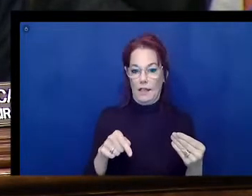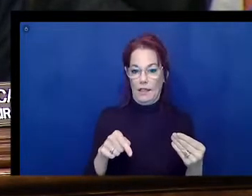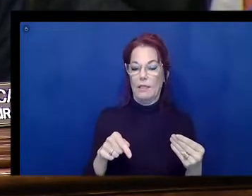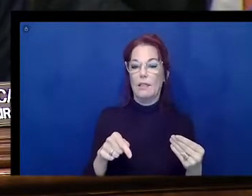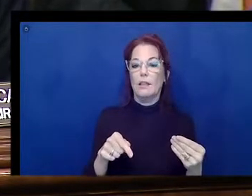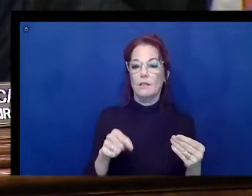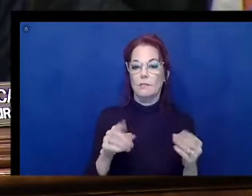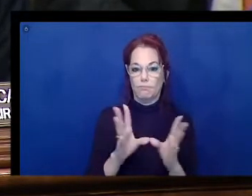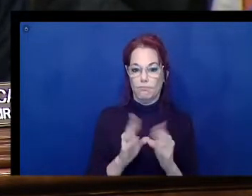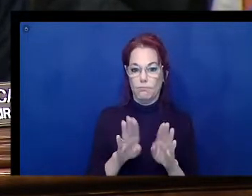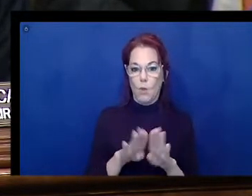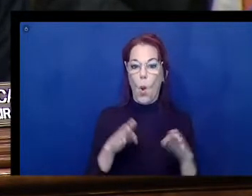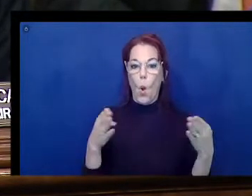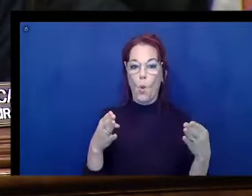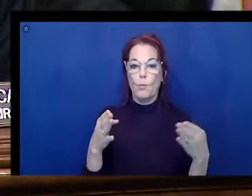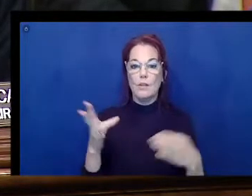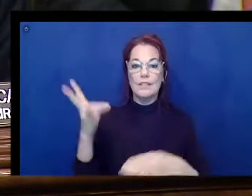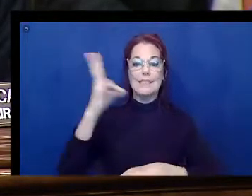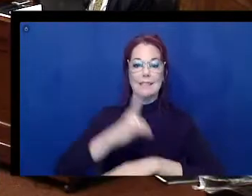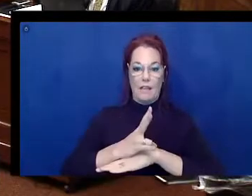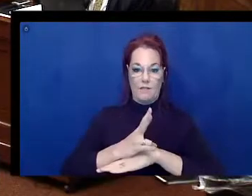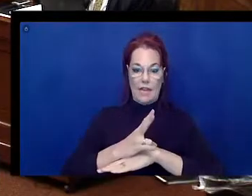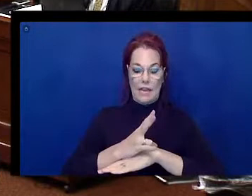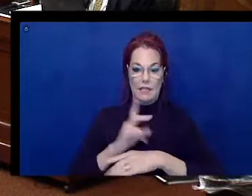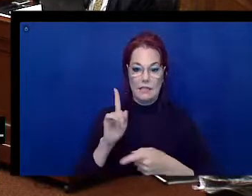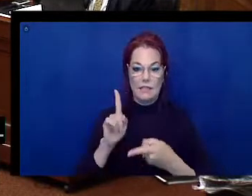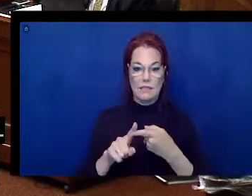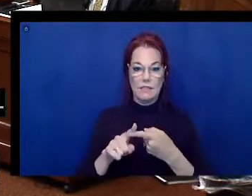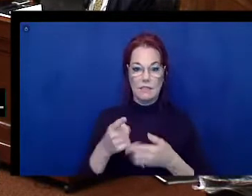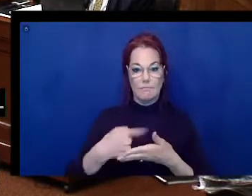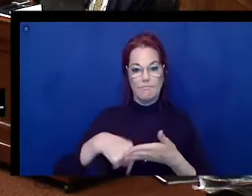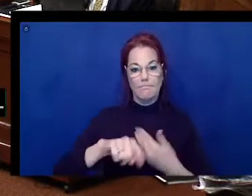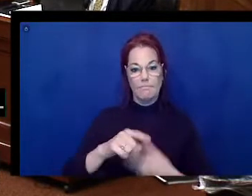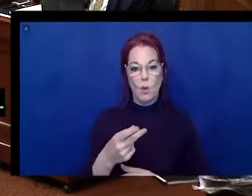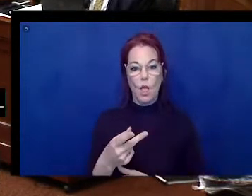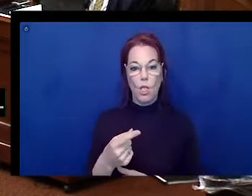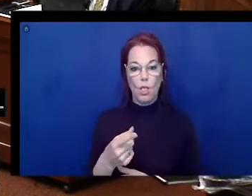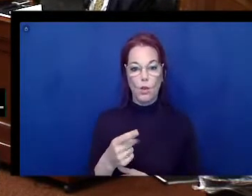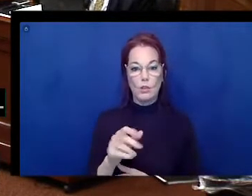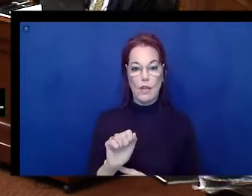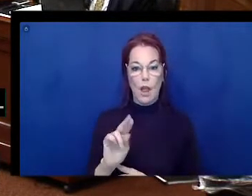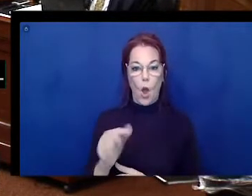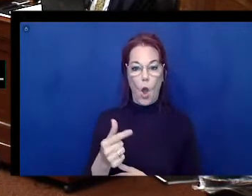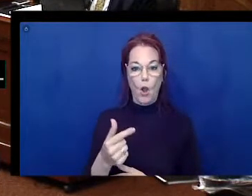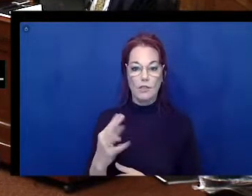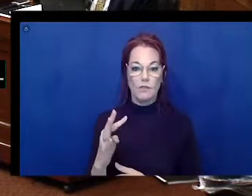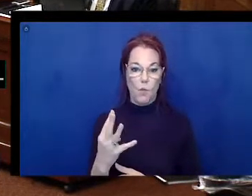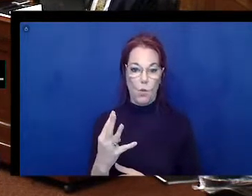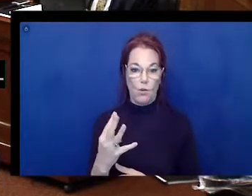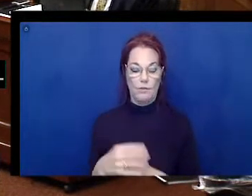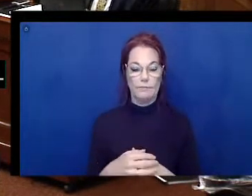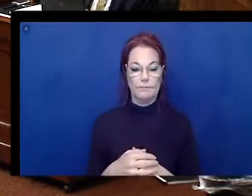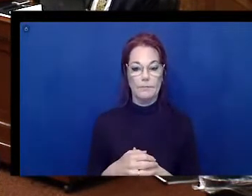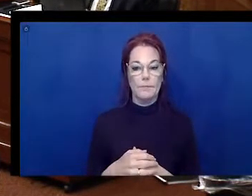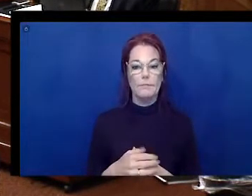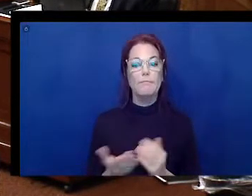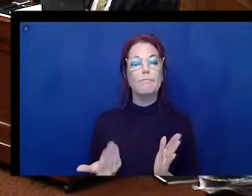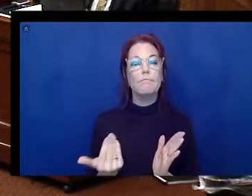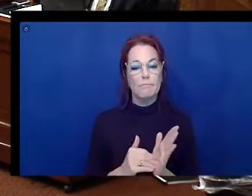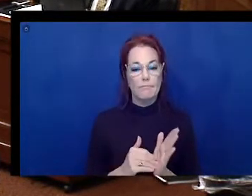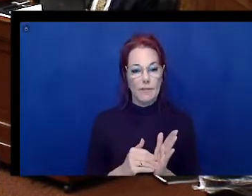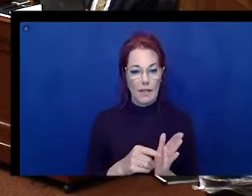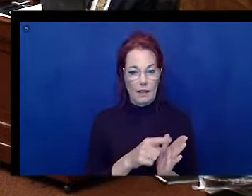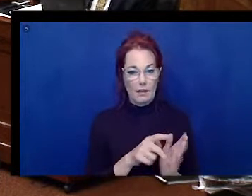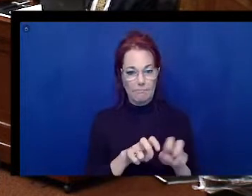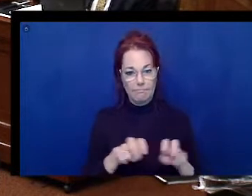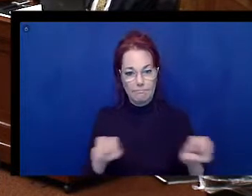until next Thursday, August the 4th. But again, I want to thank our witnesses for their testimony and for their work in